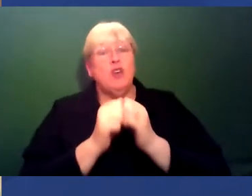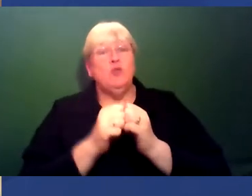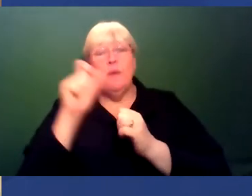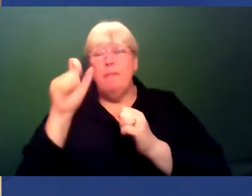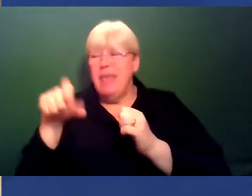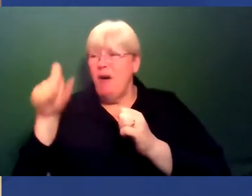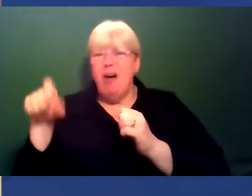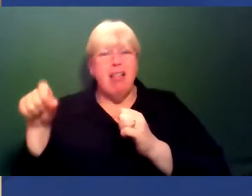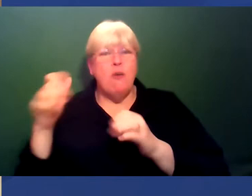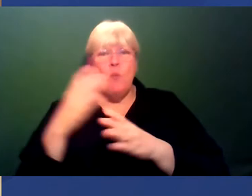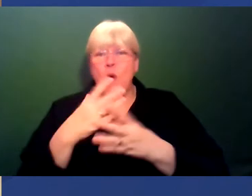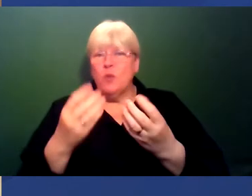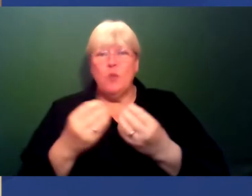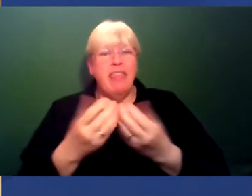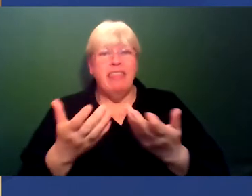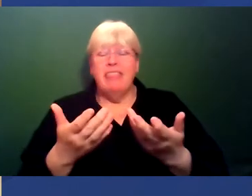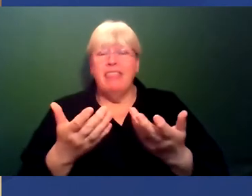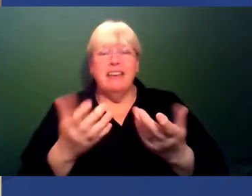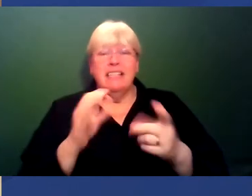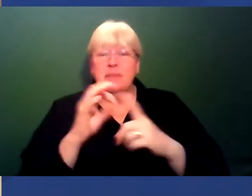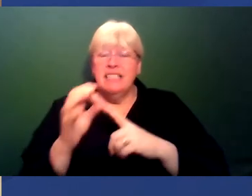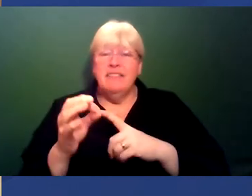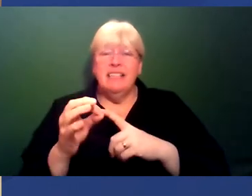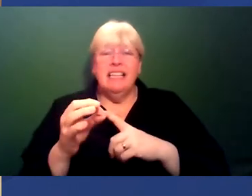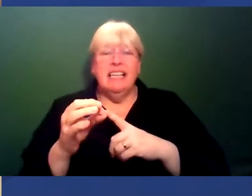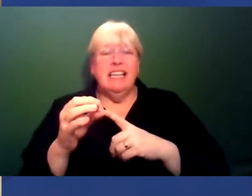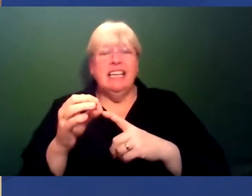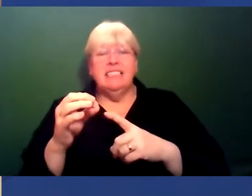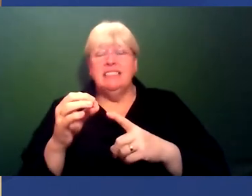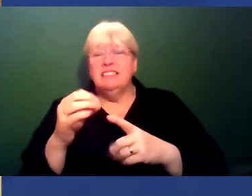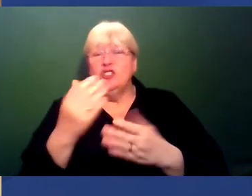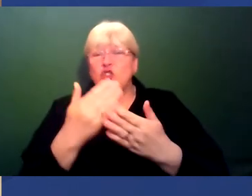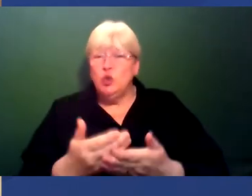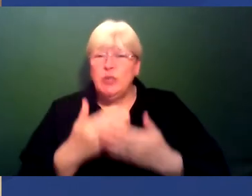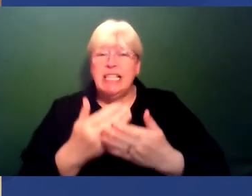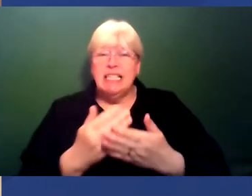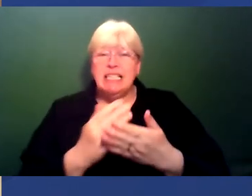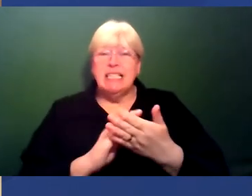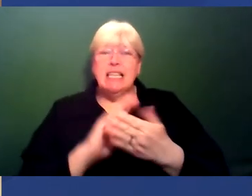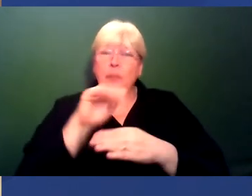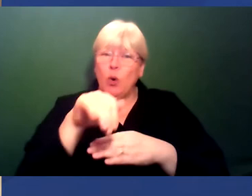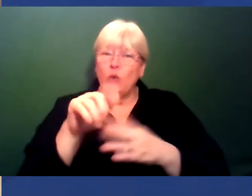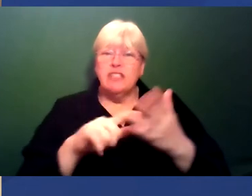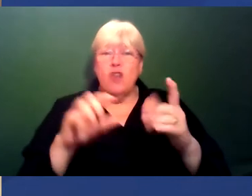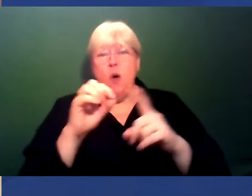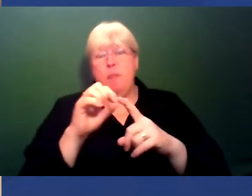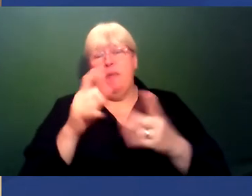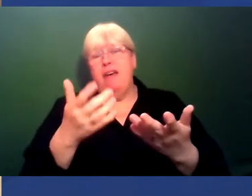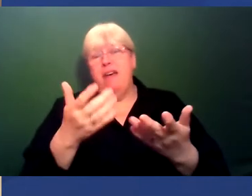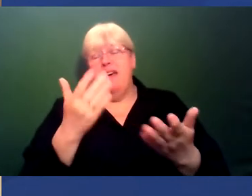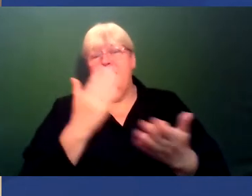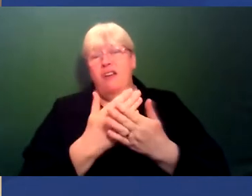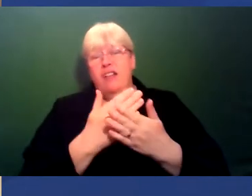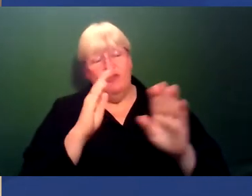people you work with, and specifically the students and postdocs, you know, and seeing and recognising